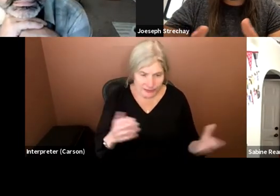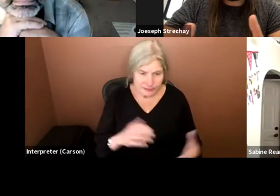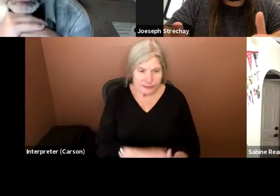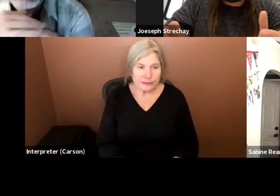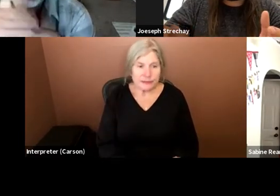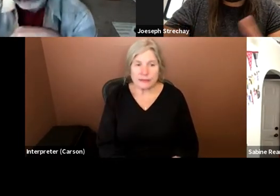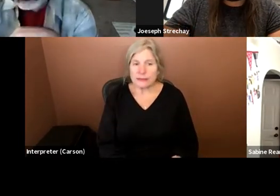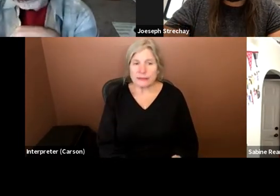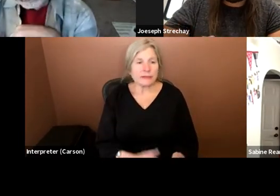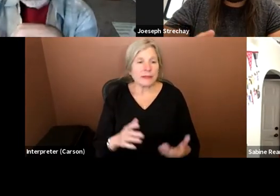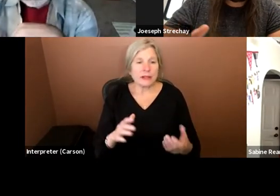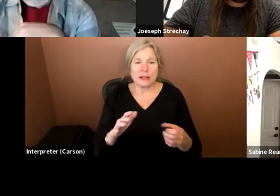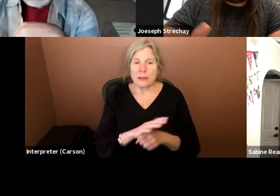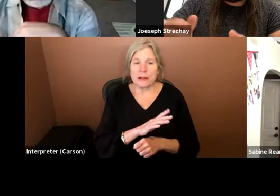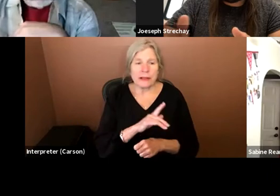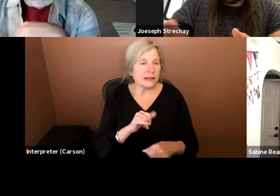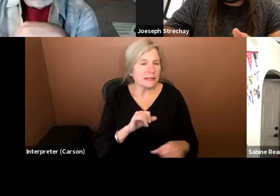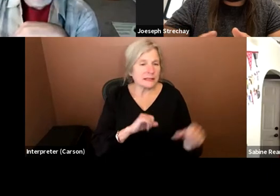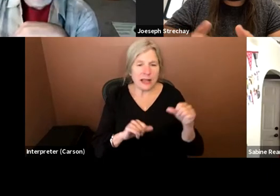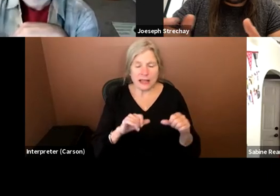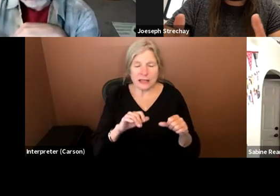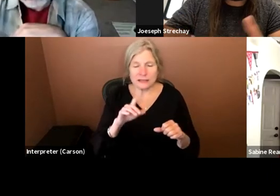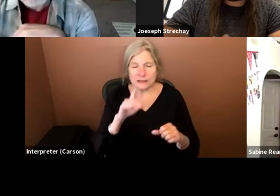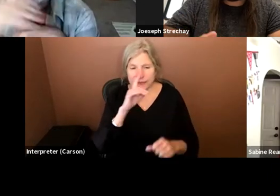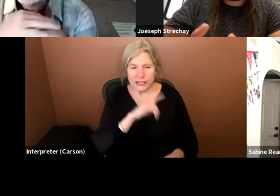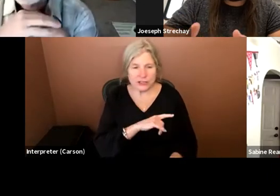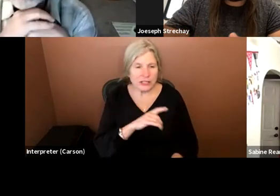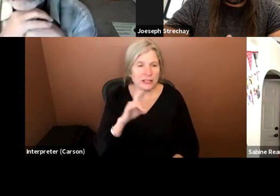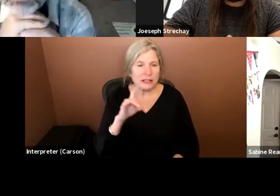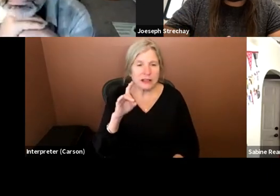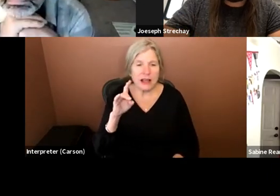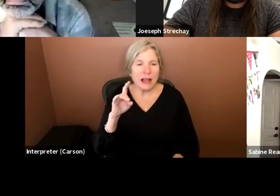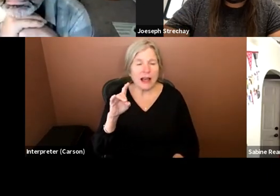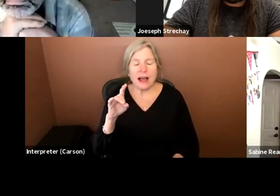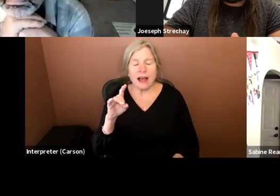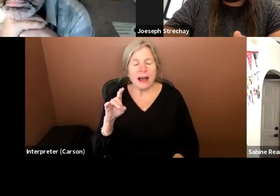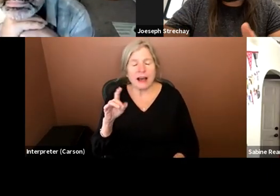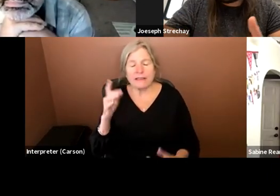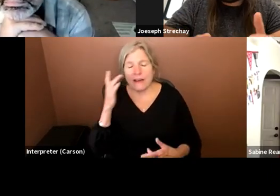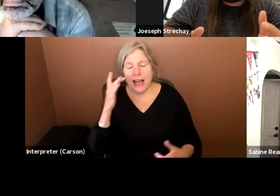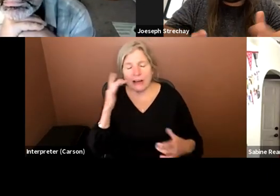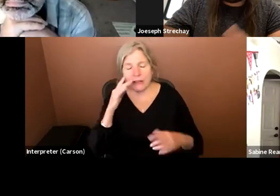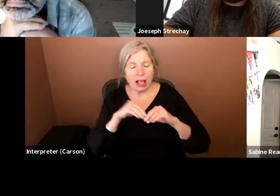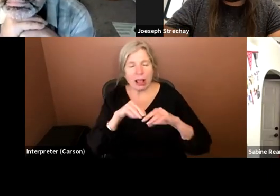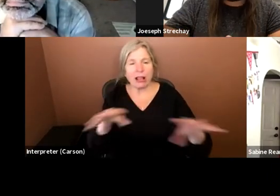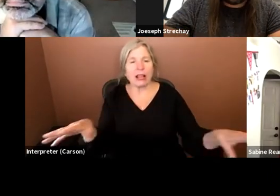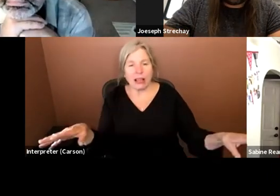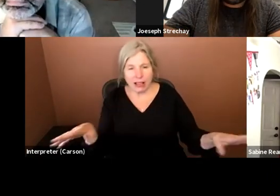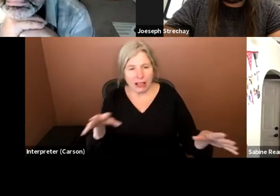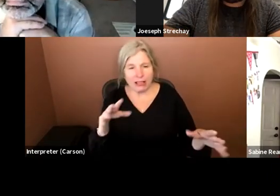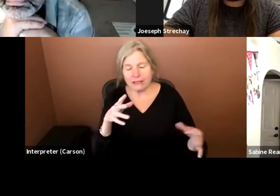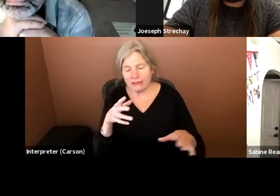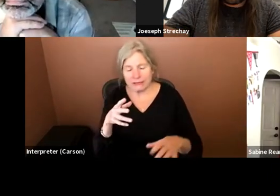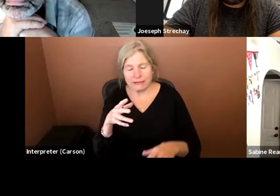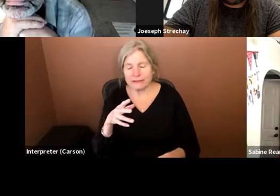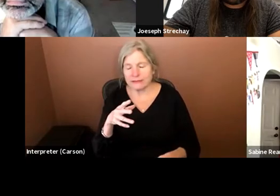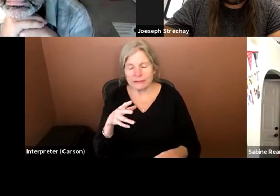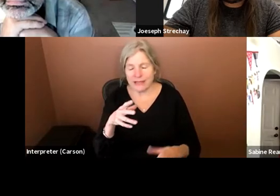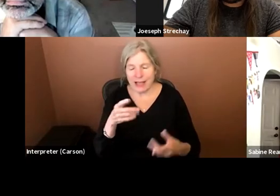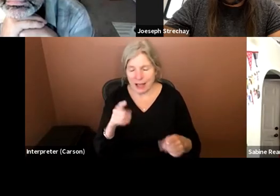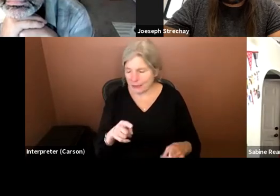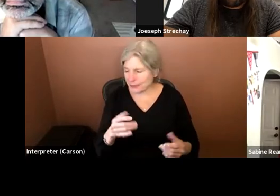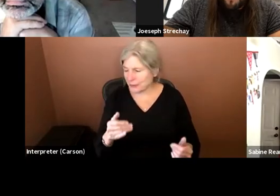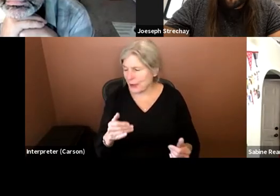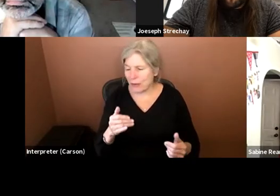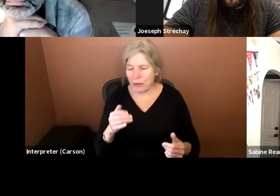totally science fiction. A viral apocalypse happened somewhere between now and, uh, maybe a hundred or 200 years from now.